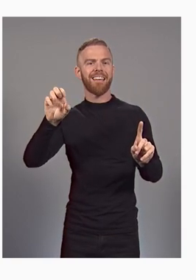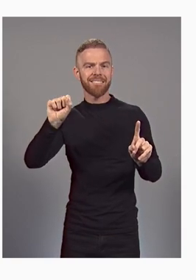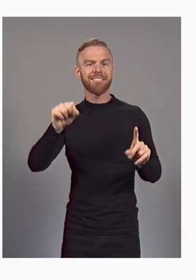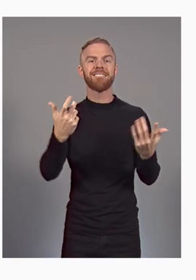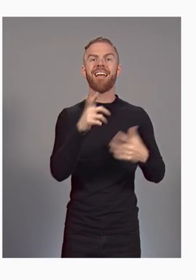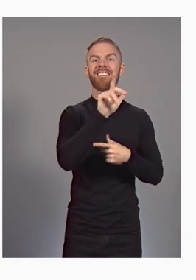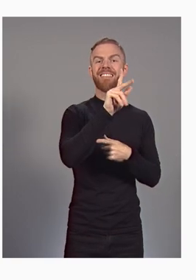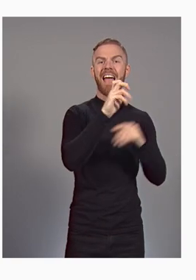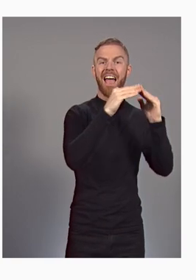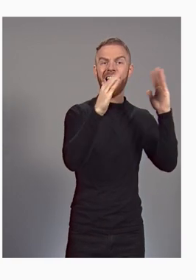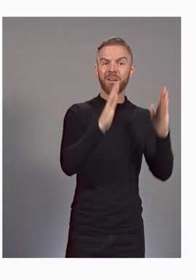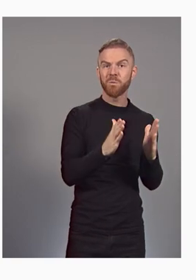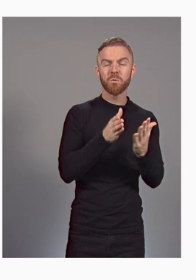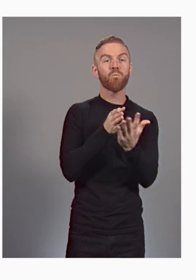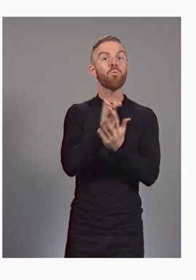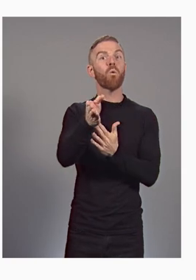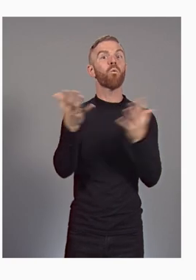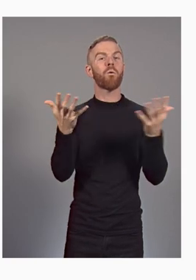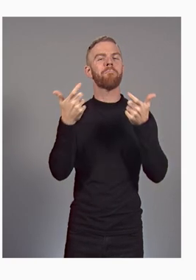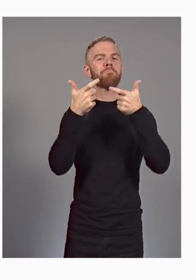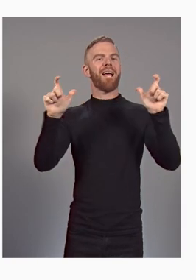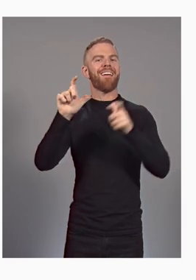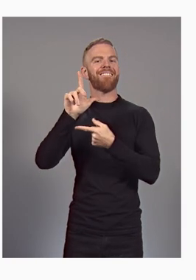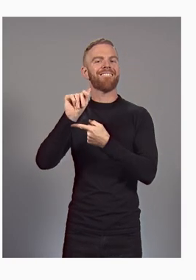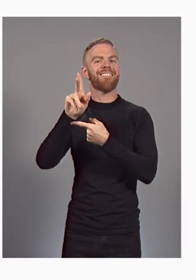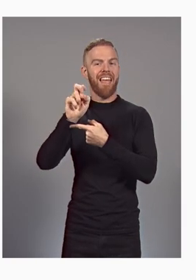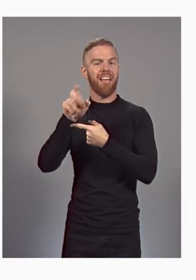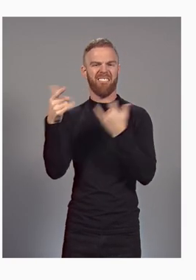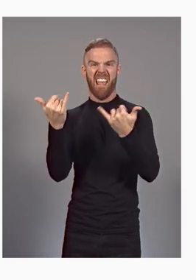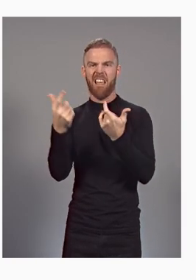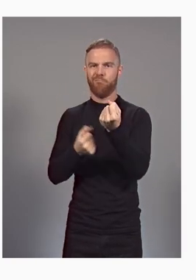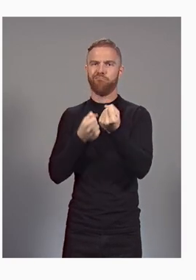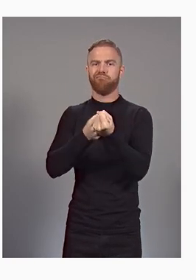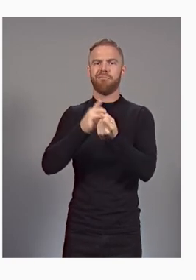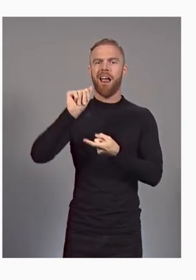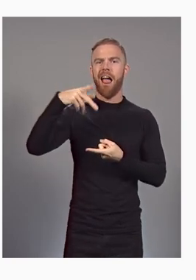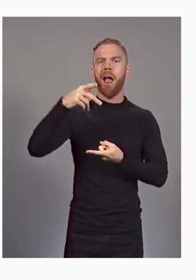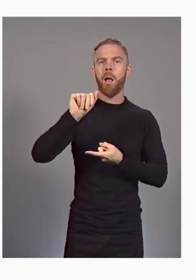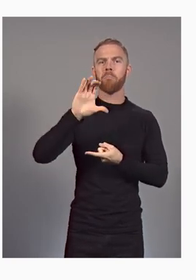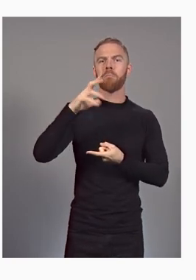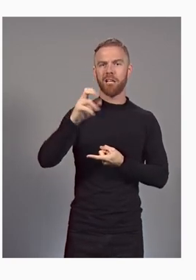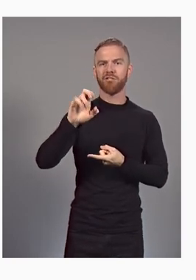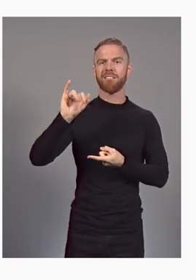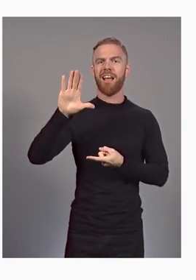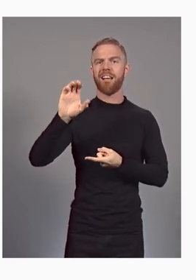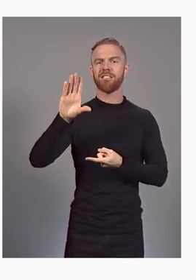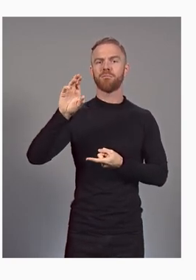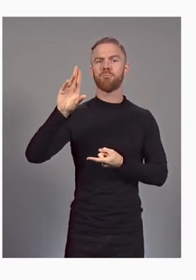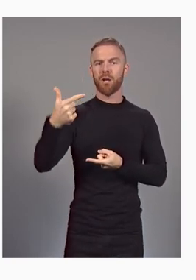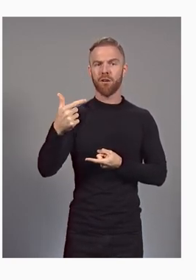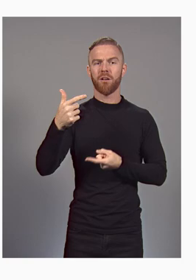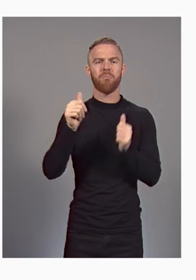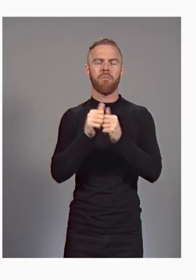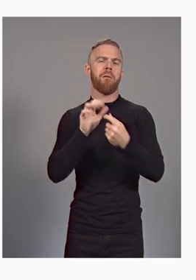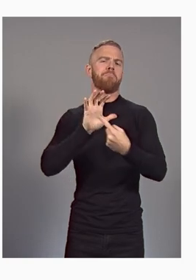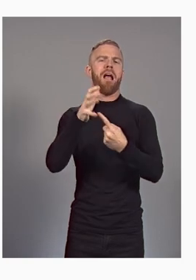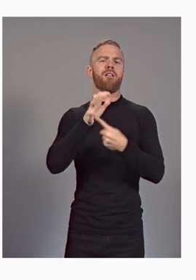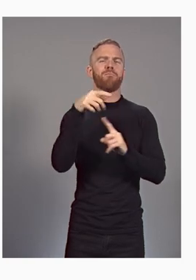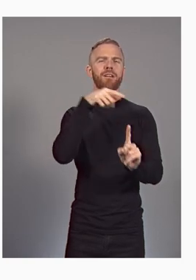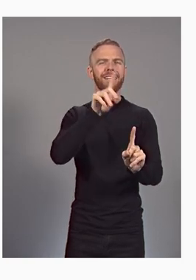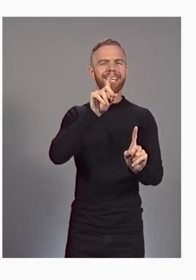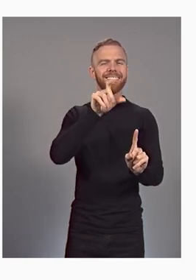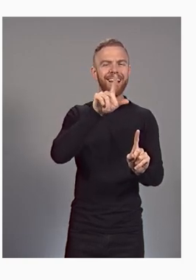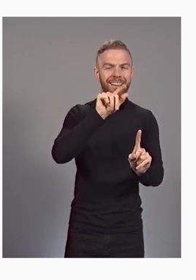Big Lake. Big Lake now supports Apache Iceberg with the popular Delta and Hootie